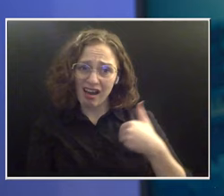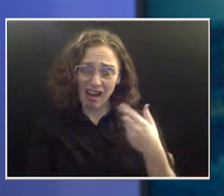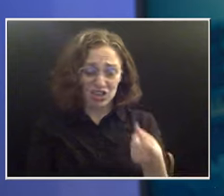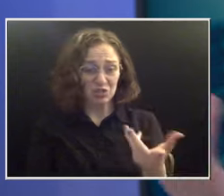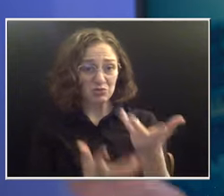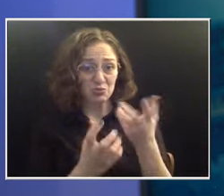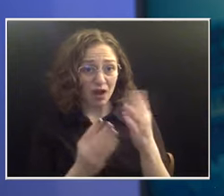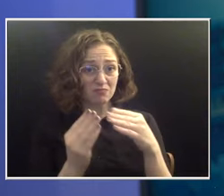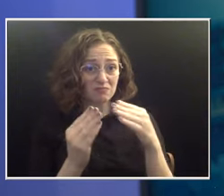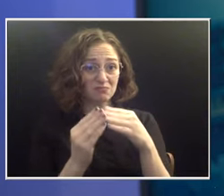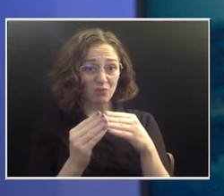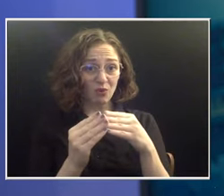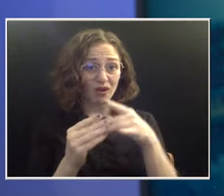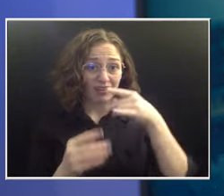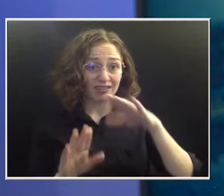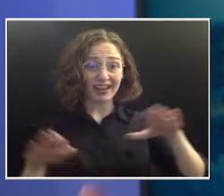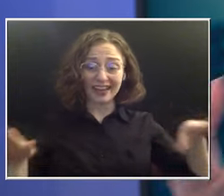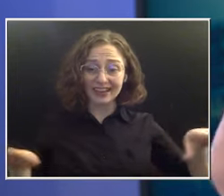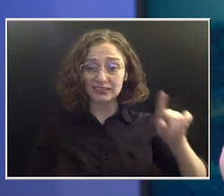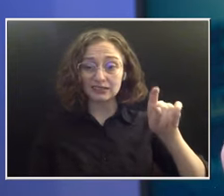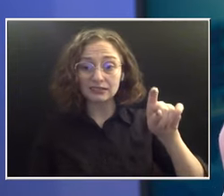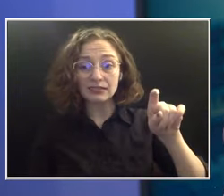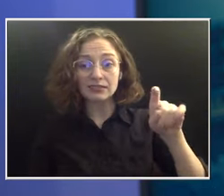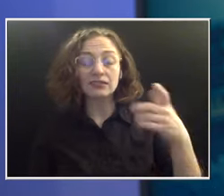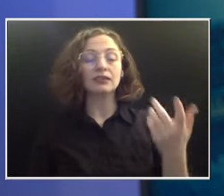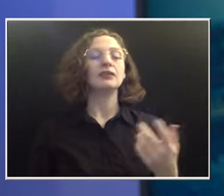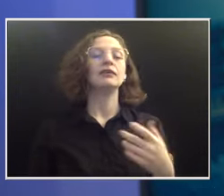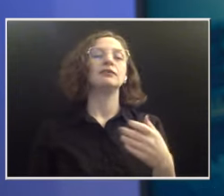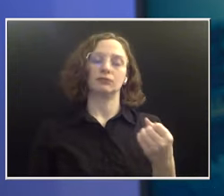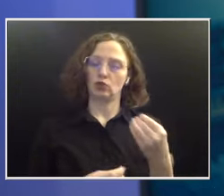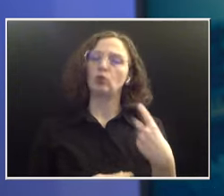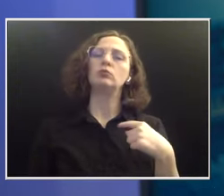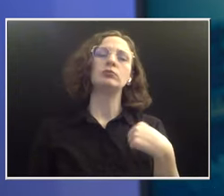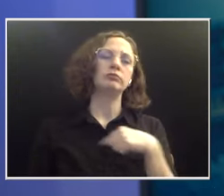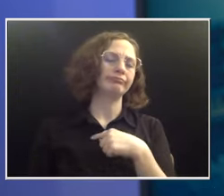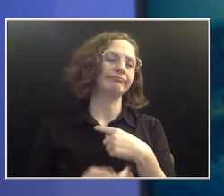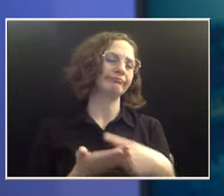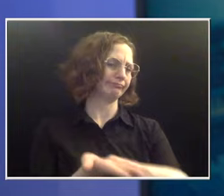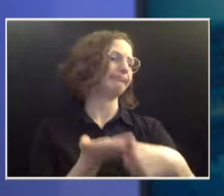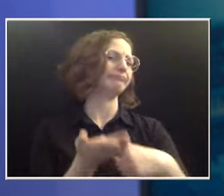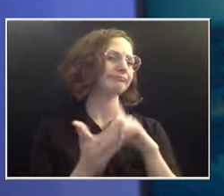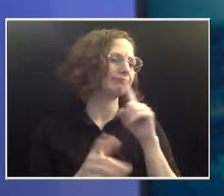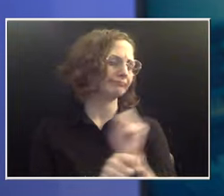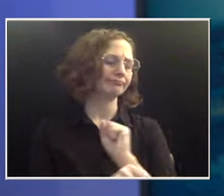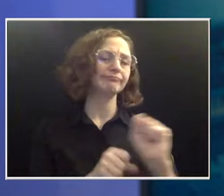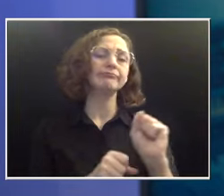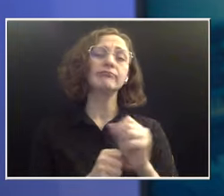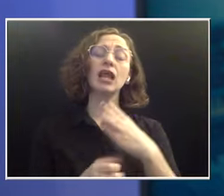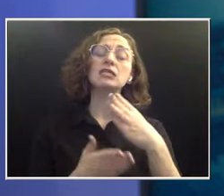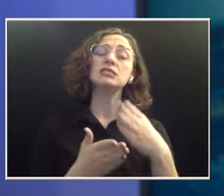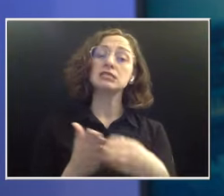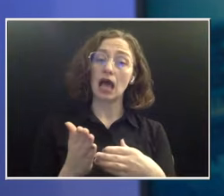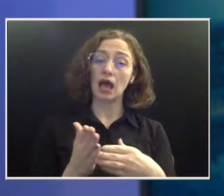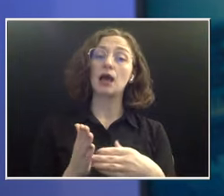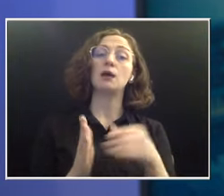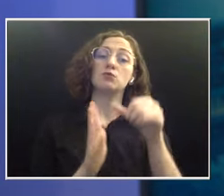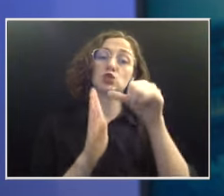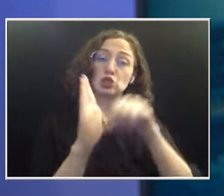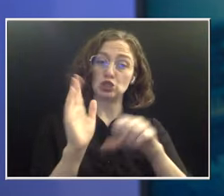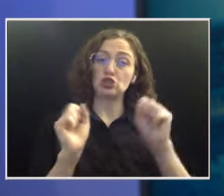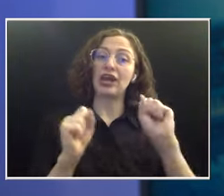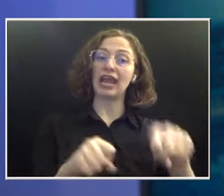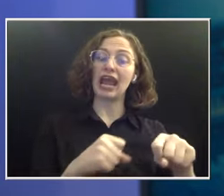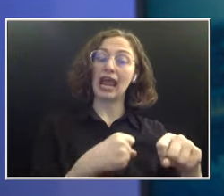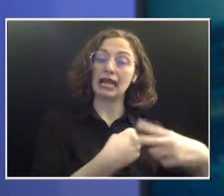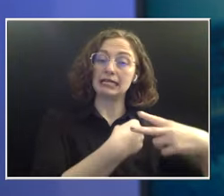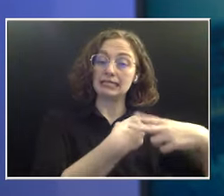And so that was certainly a component of our conversation. There are some surgical fertility-sparing options that can sometimes save the uterus, meaning